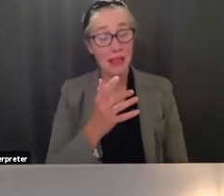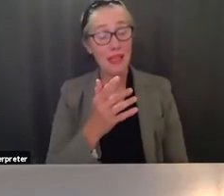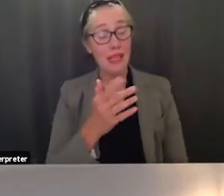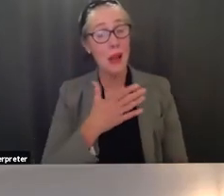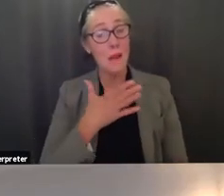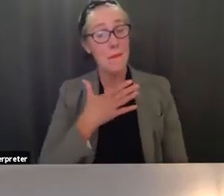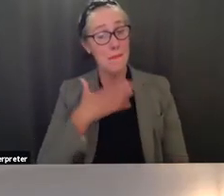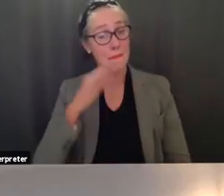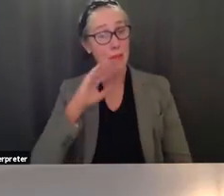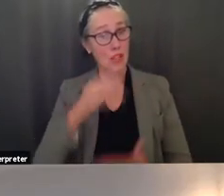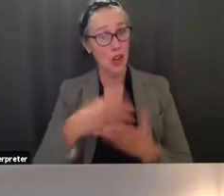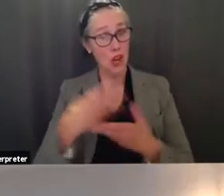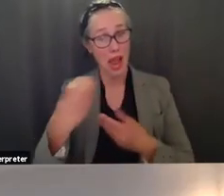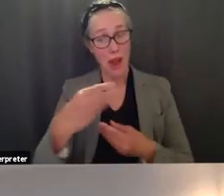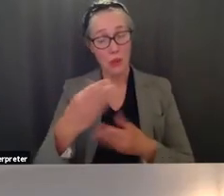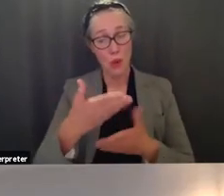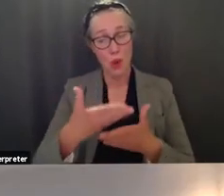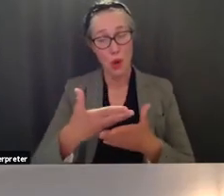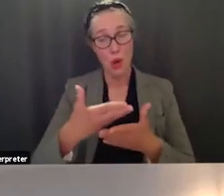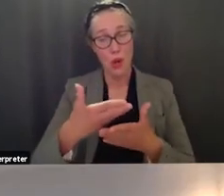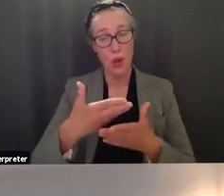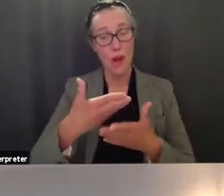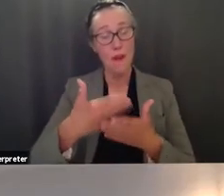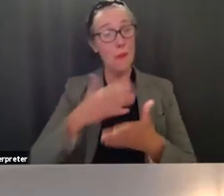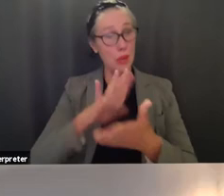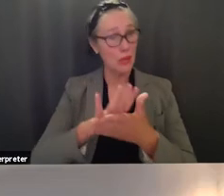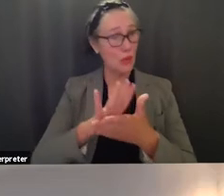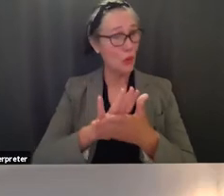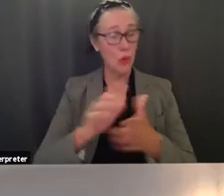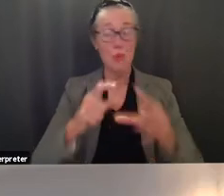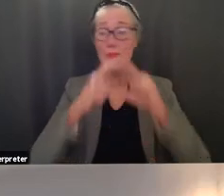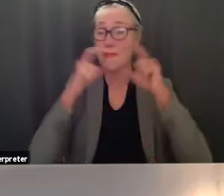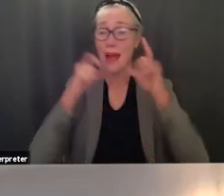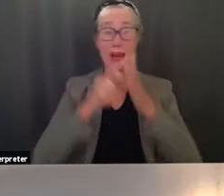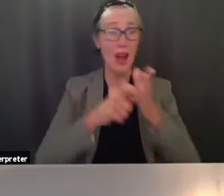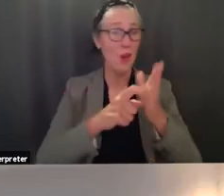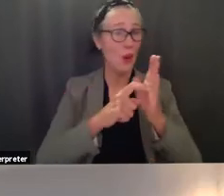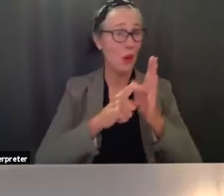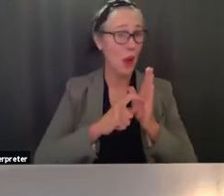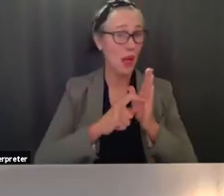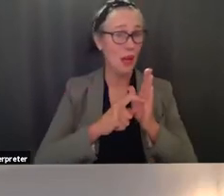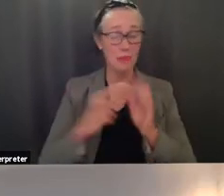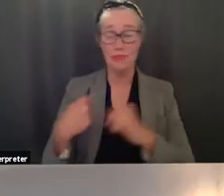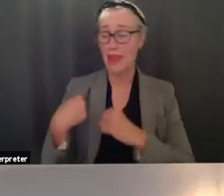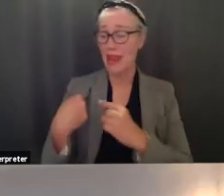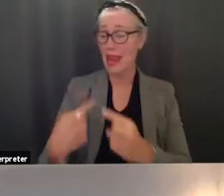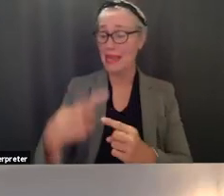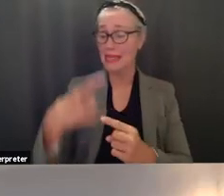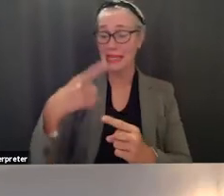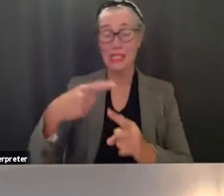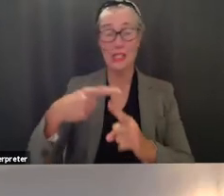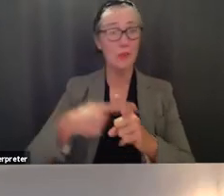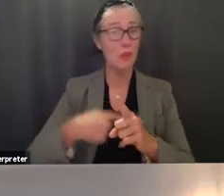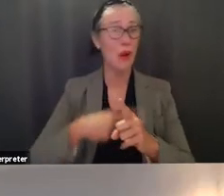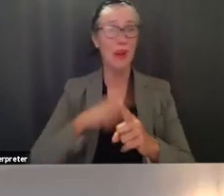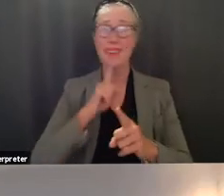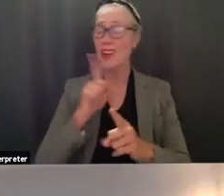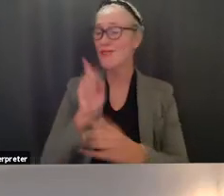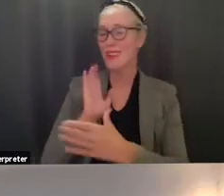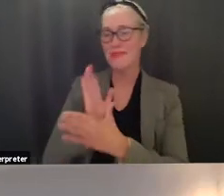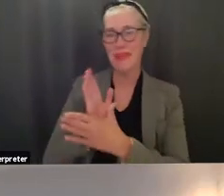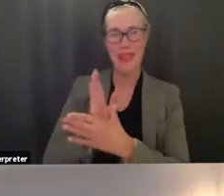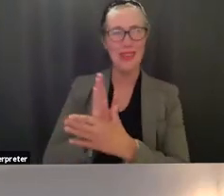outdoor preschool where she did not have to wear a mask she's been able to go through the last 18 months mostly unfazed and i'm really